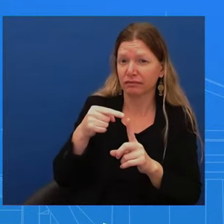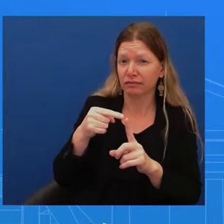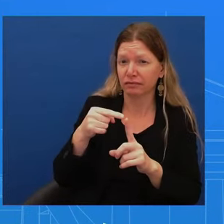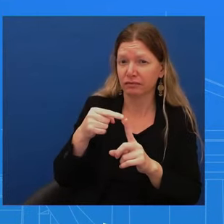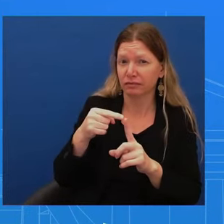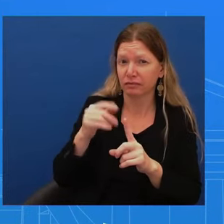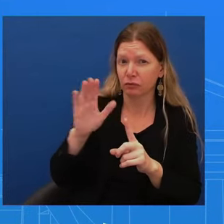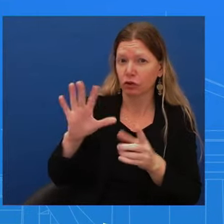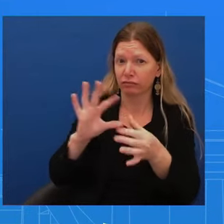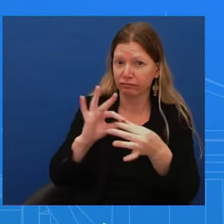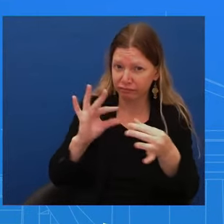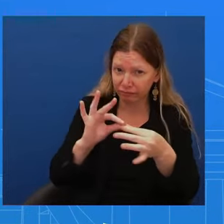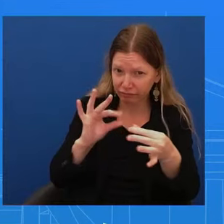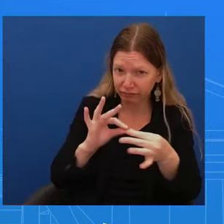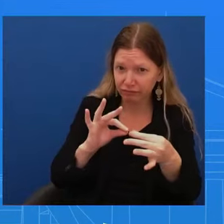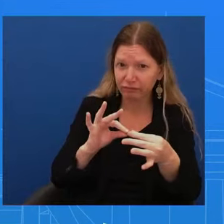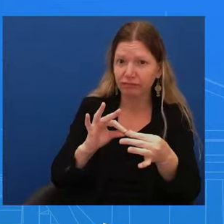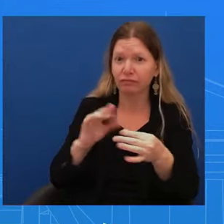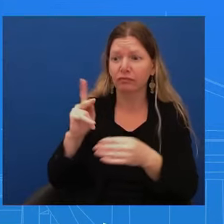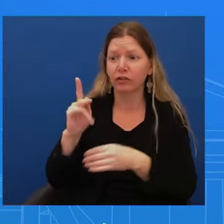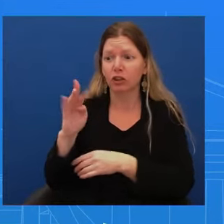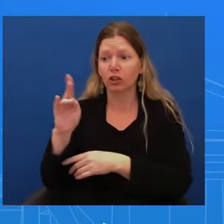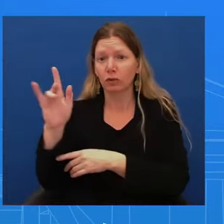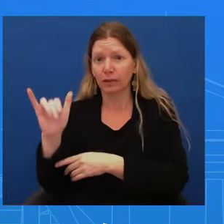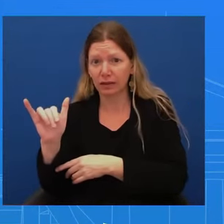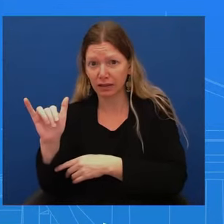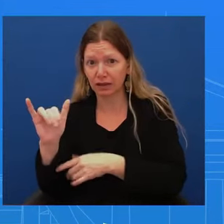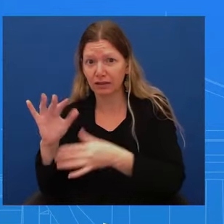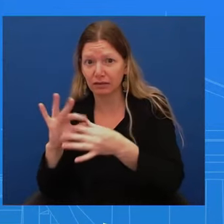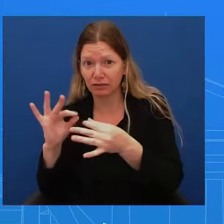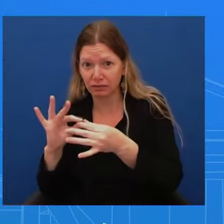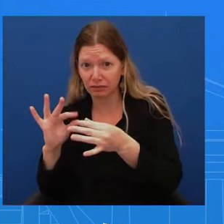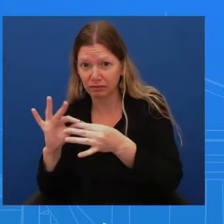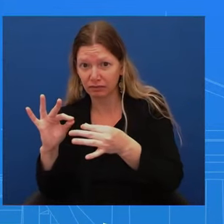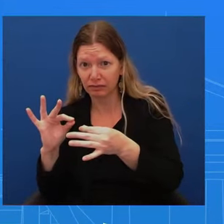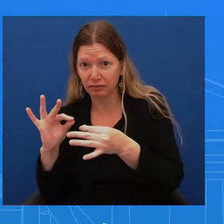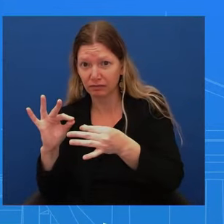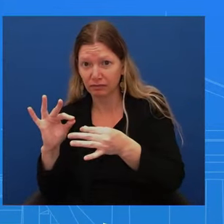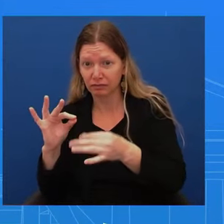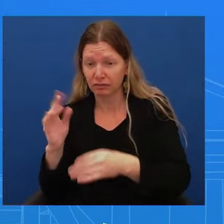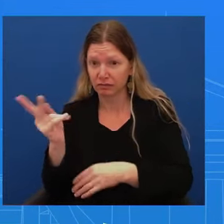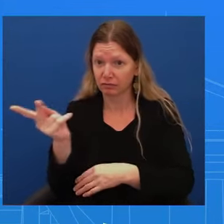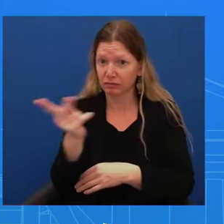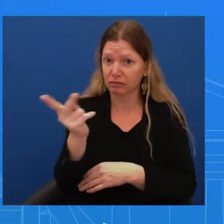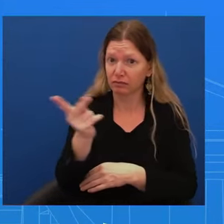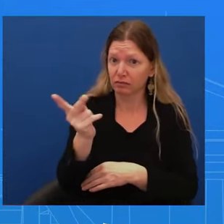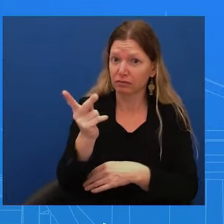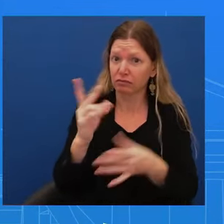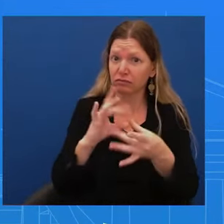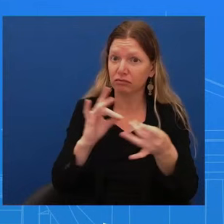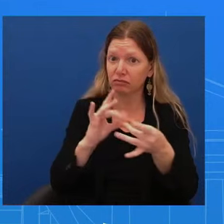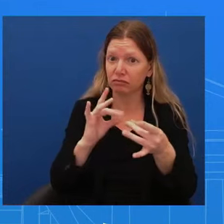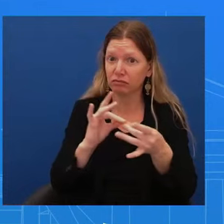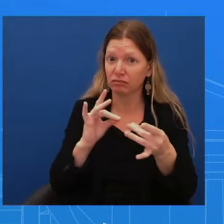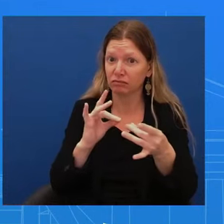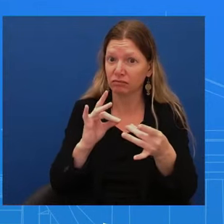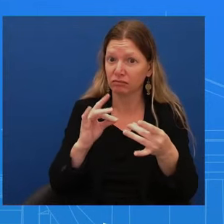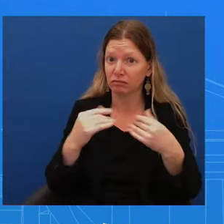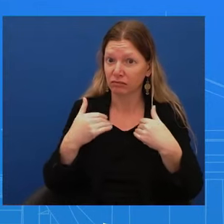that President Biden expresses full faith and confidence in this Cabinet officer, even though